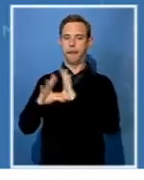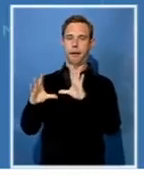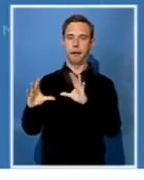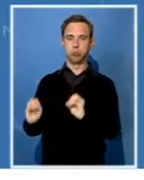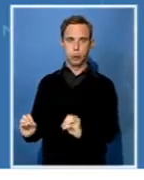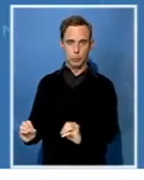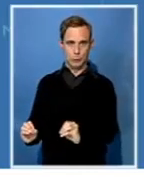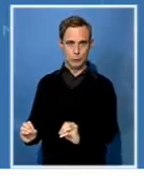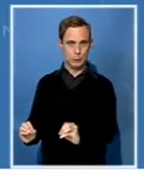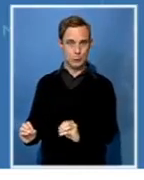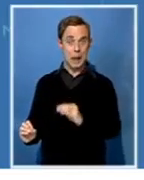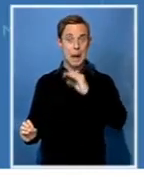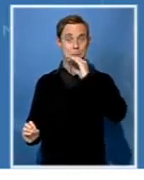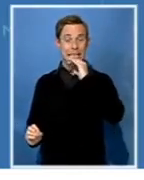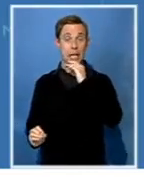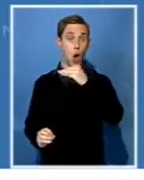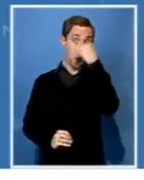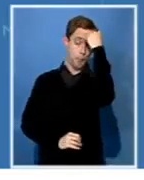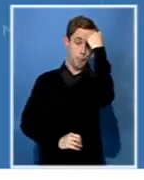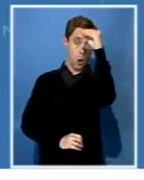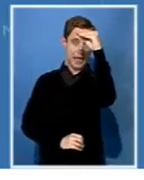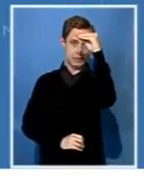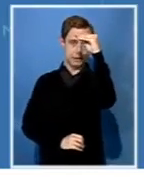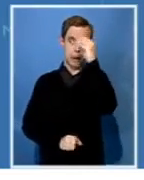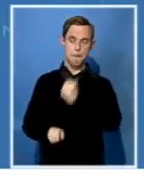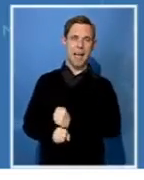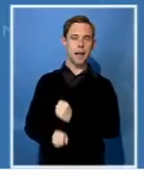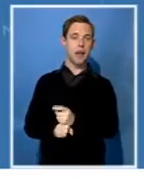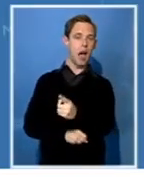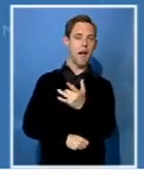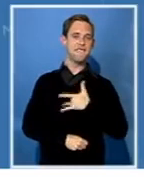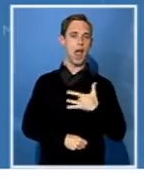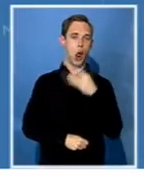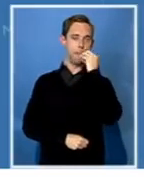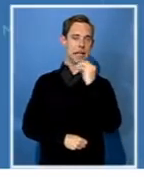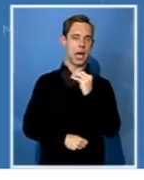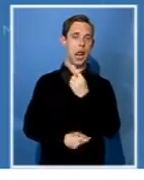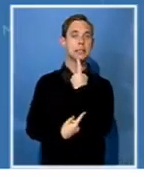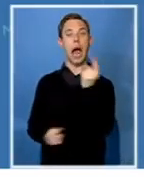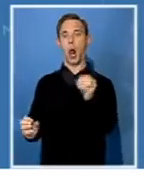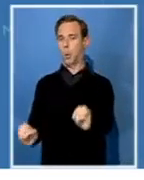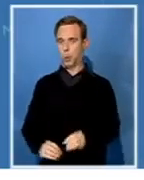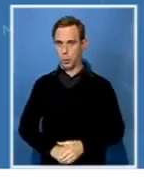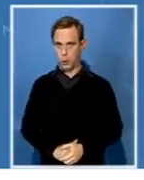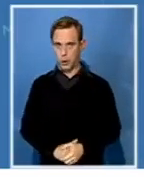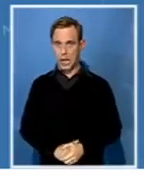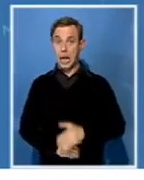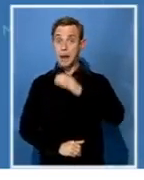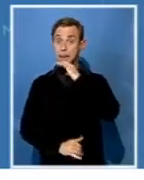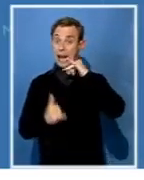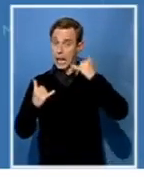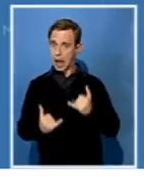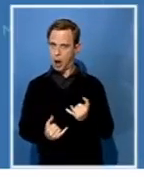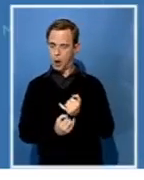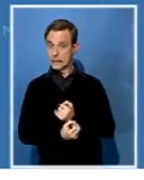not yet even issued or made their position known. So, what's known is from the